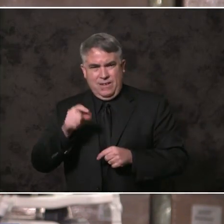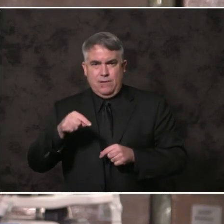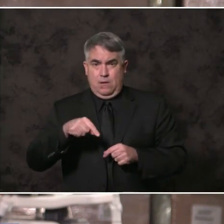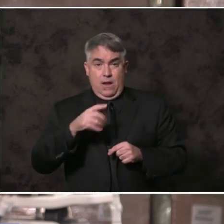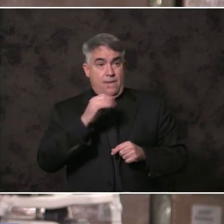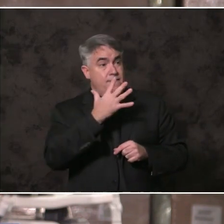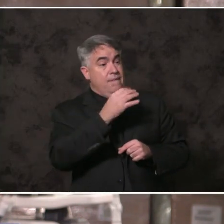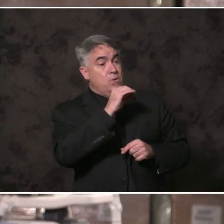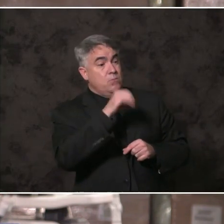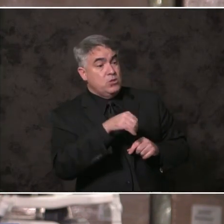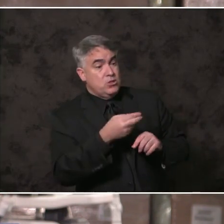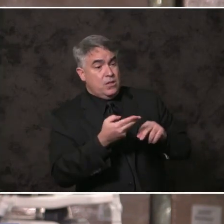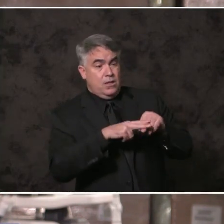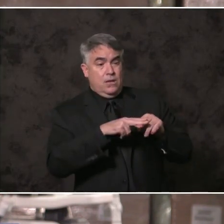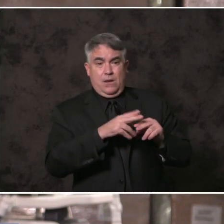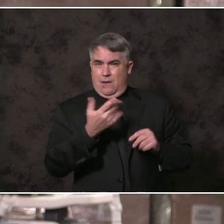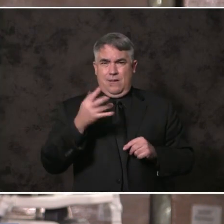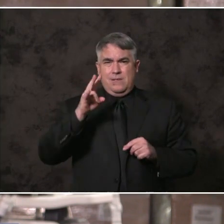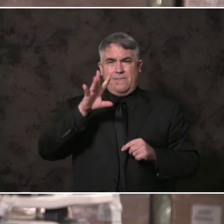our annual economy.